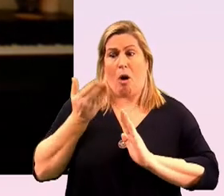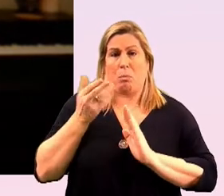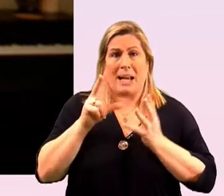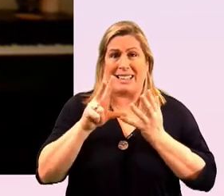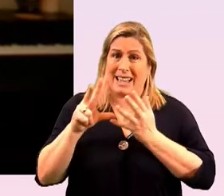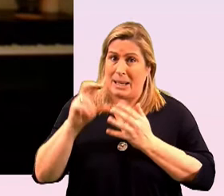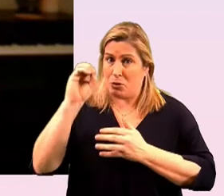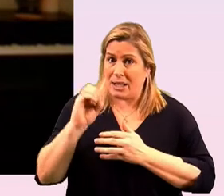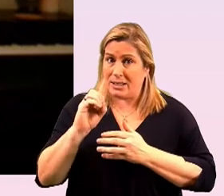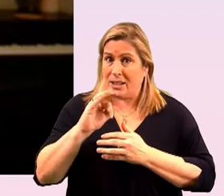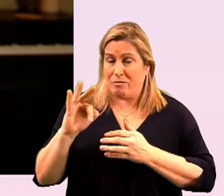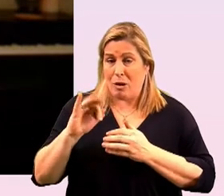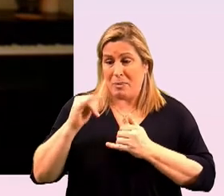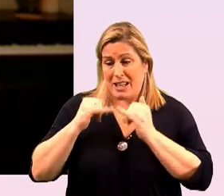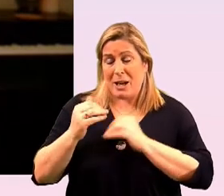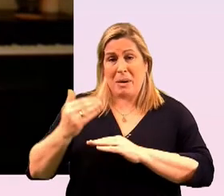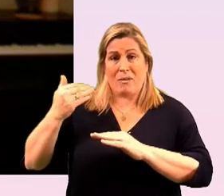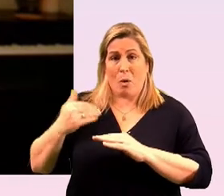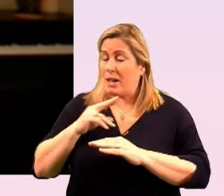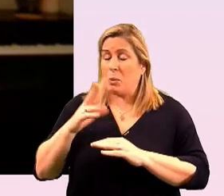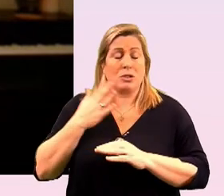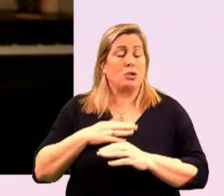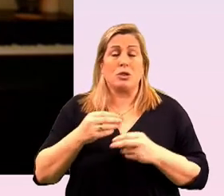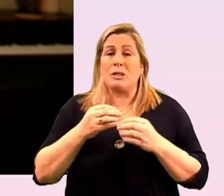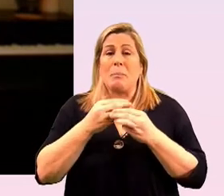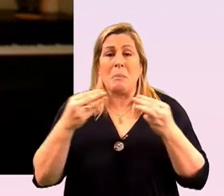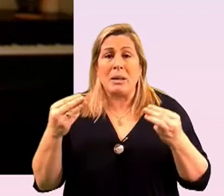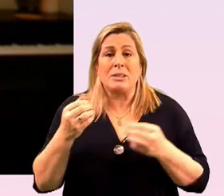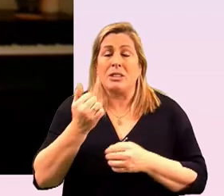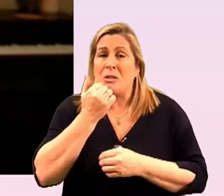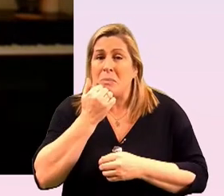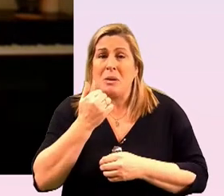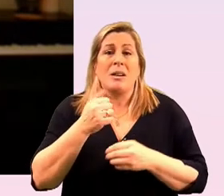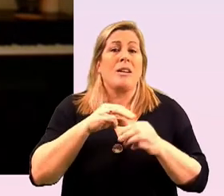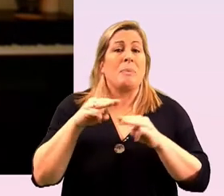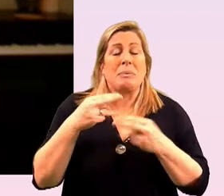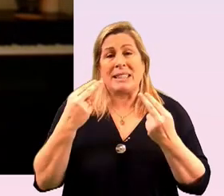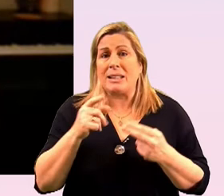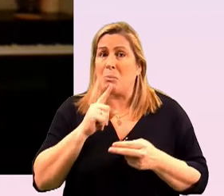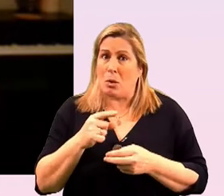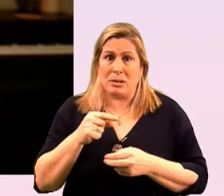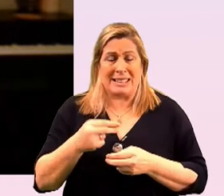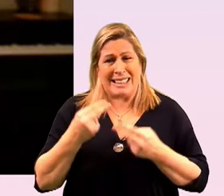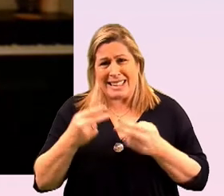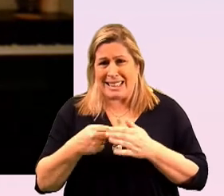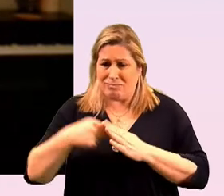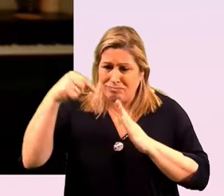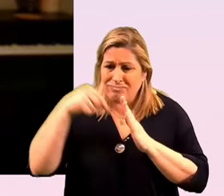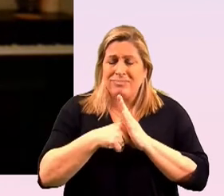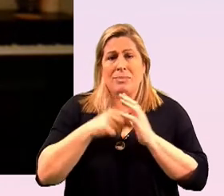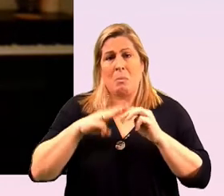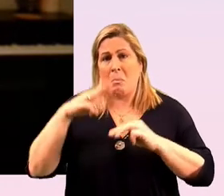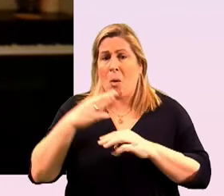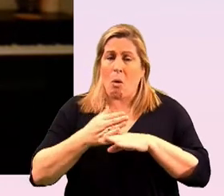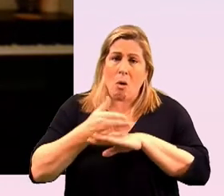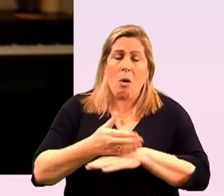year and it wasn't just about the volume of people who needed support it was about how much more support they needed so each individual is taking about